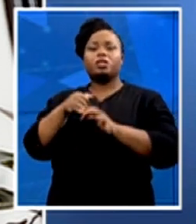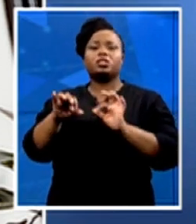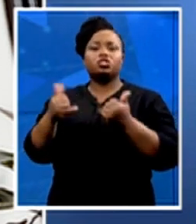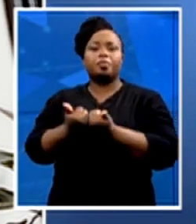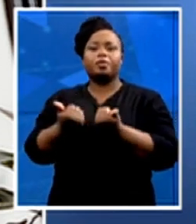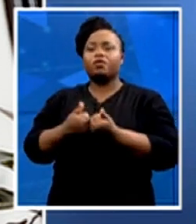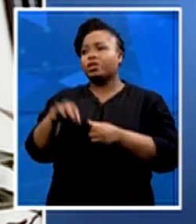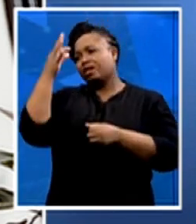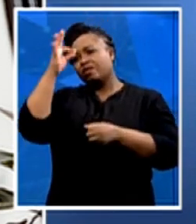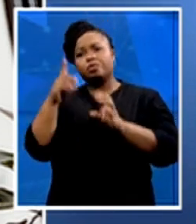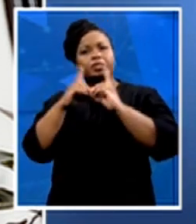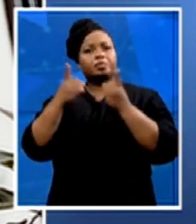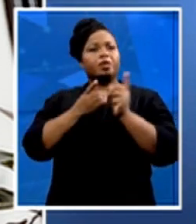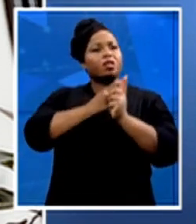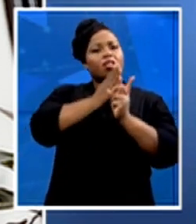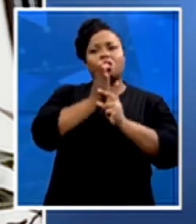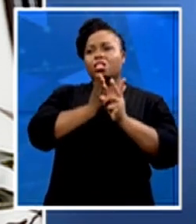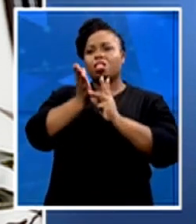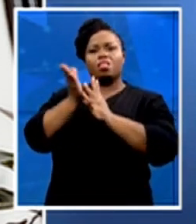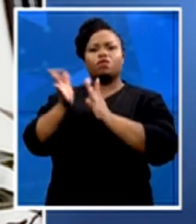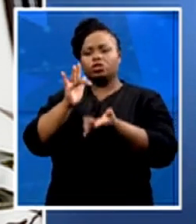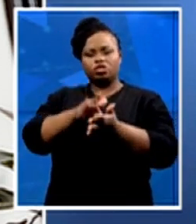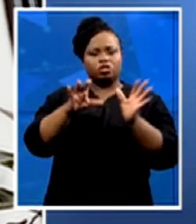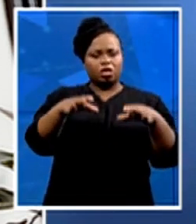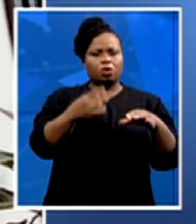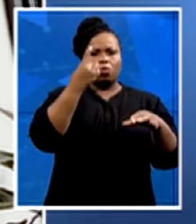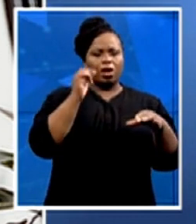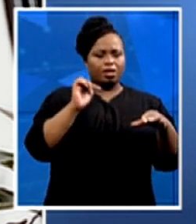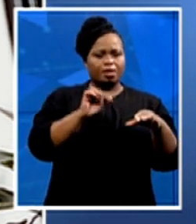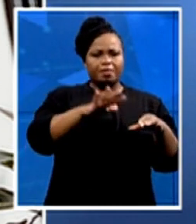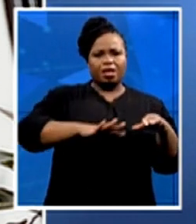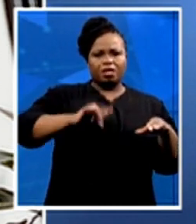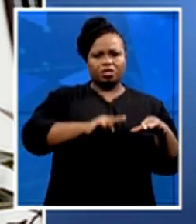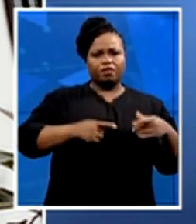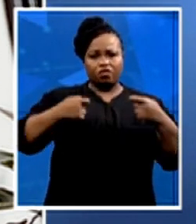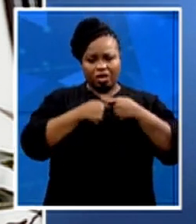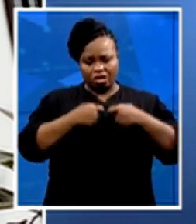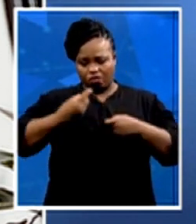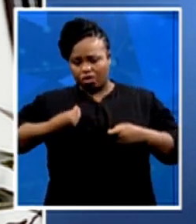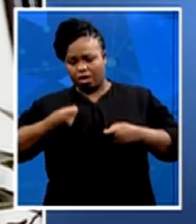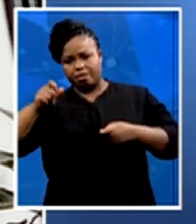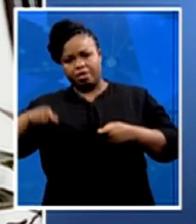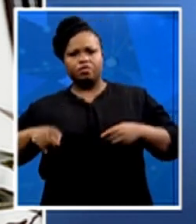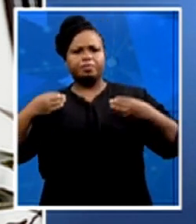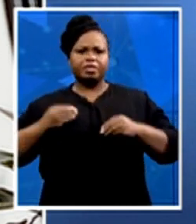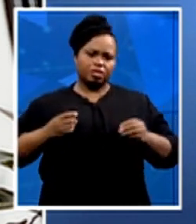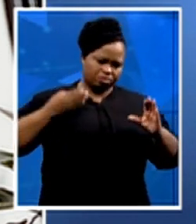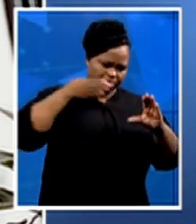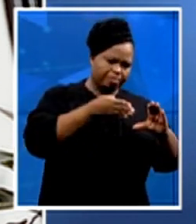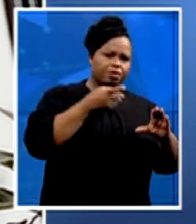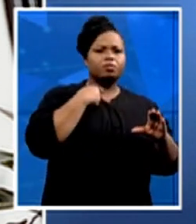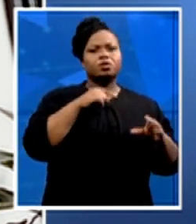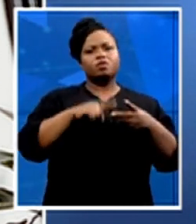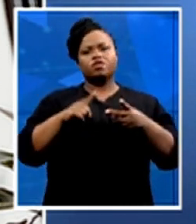we going to get a centralized one-stop shop? If you want funding as a young person for your business, you know where to go. If you want a learnership and internship,